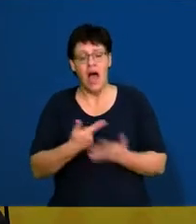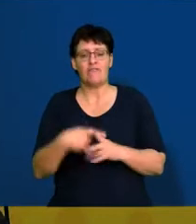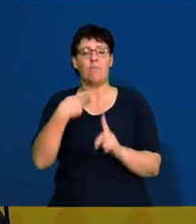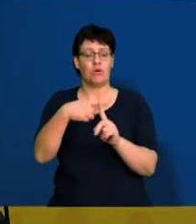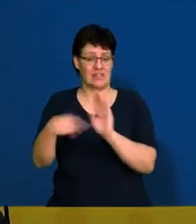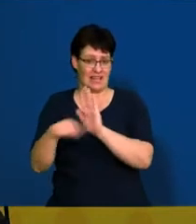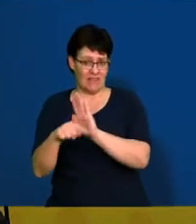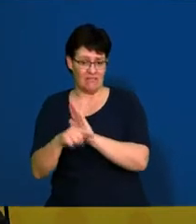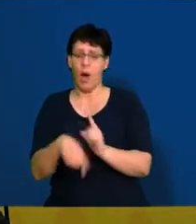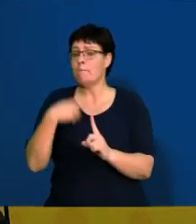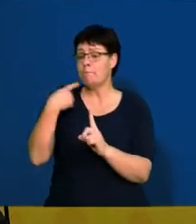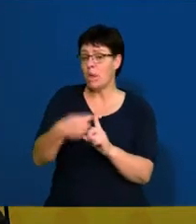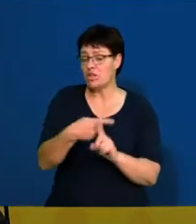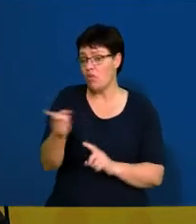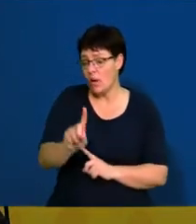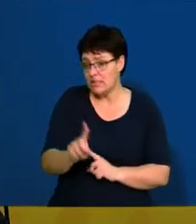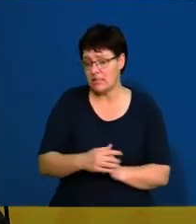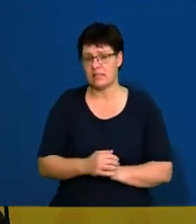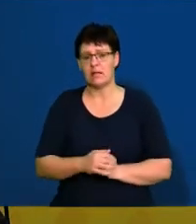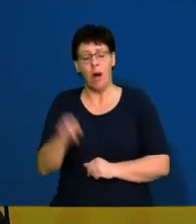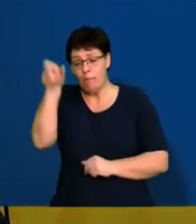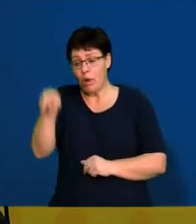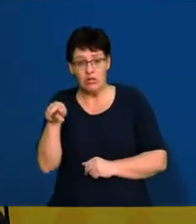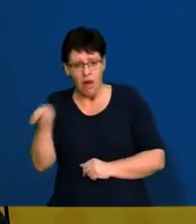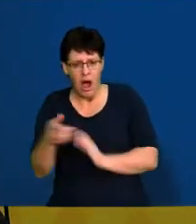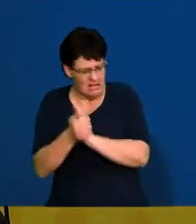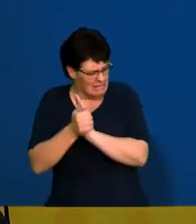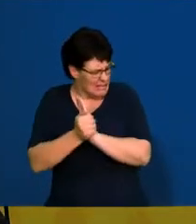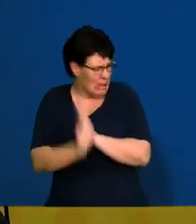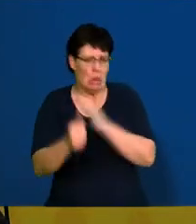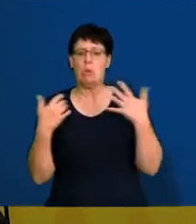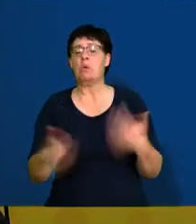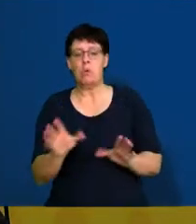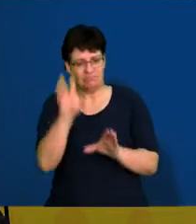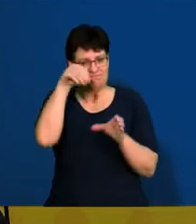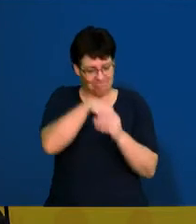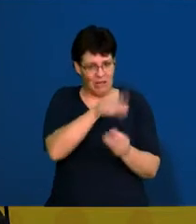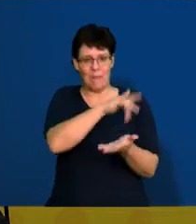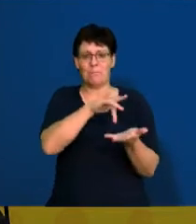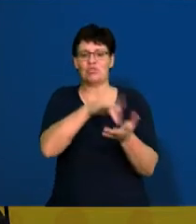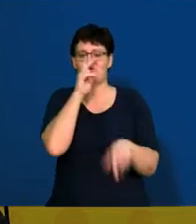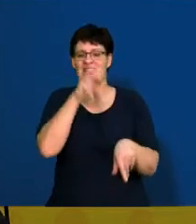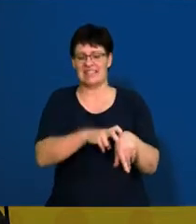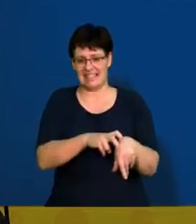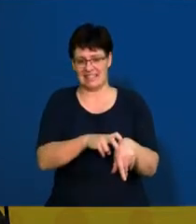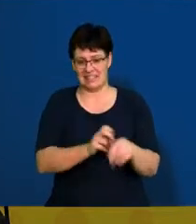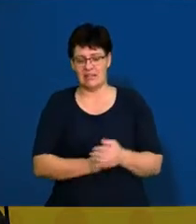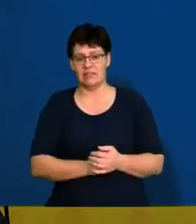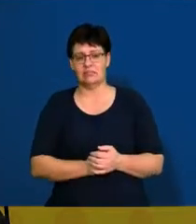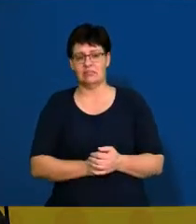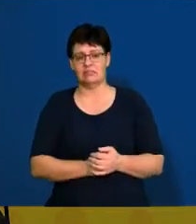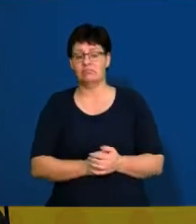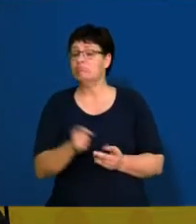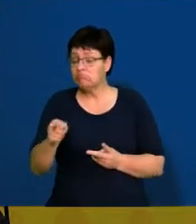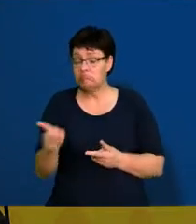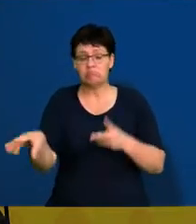and disadvantages to that. An advantage is that that person might have the skills that the particular position requires to be filled.